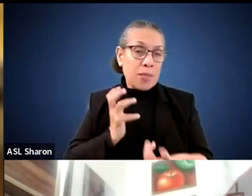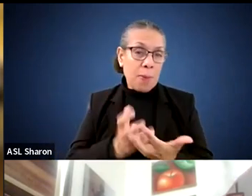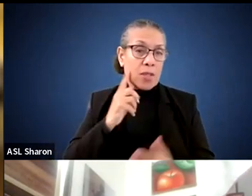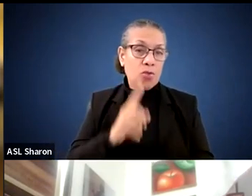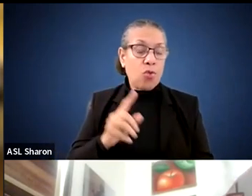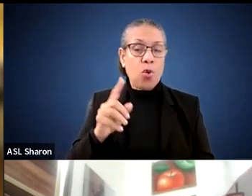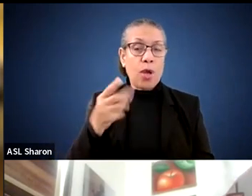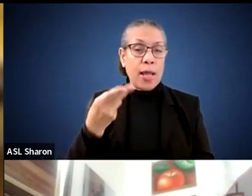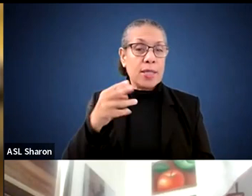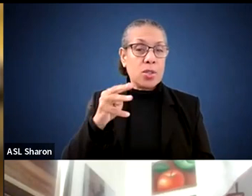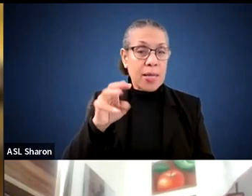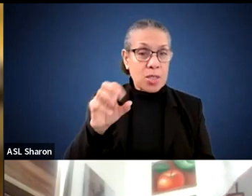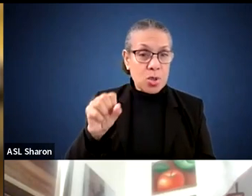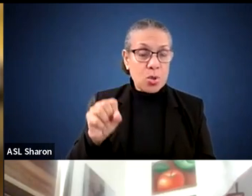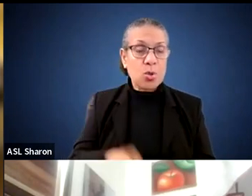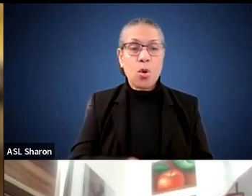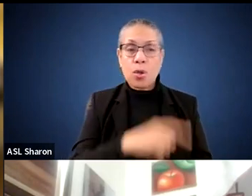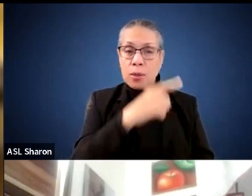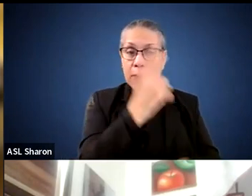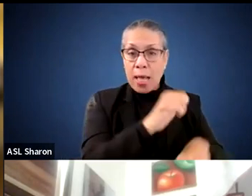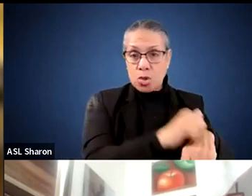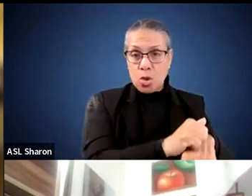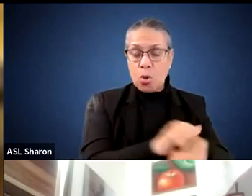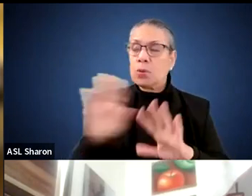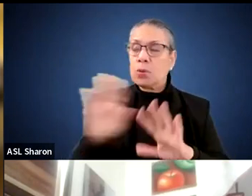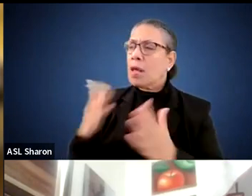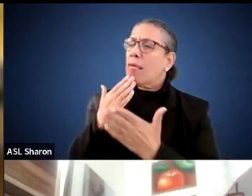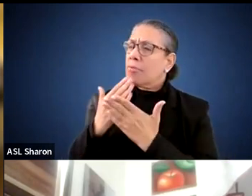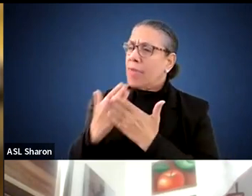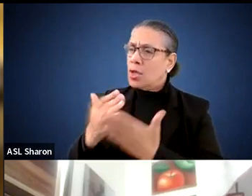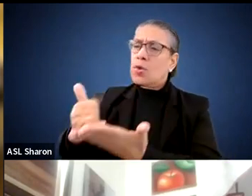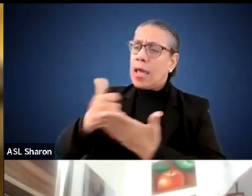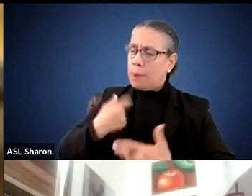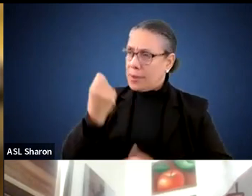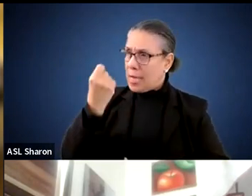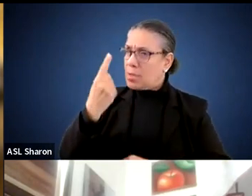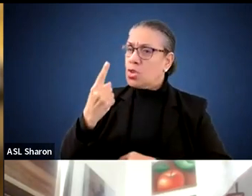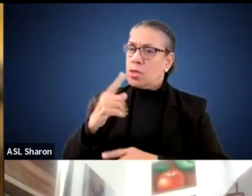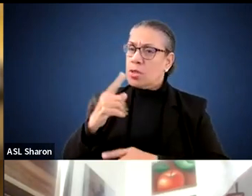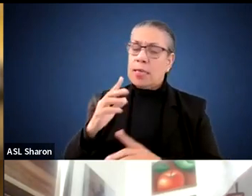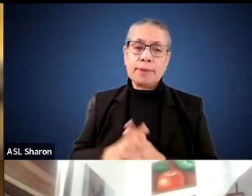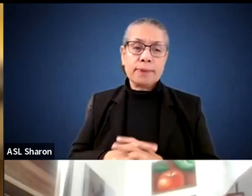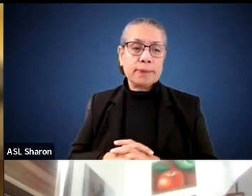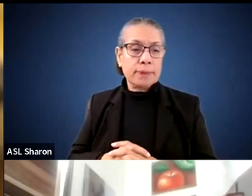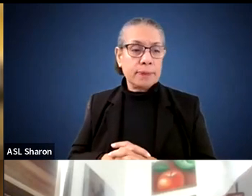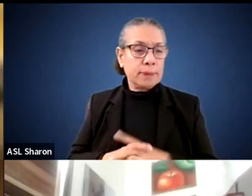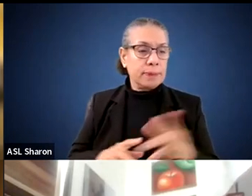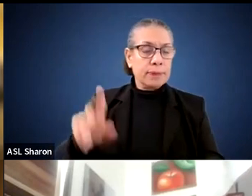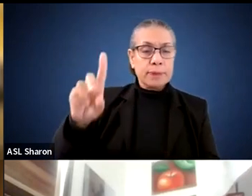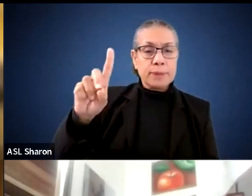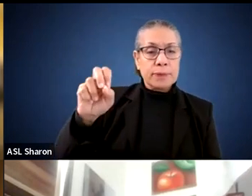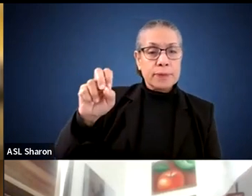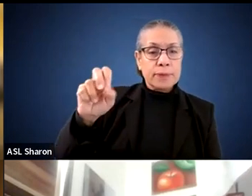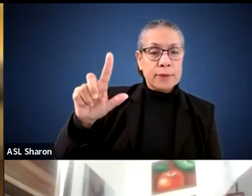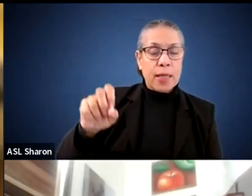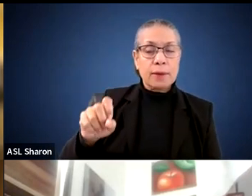Thank you. That's really helpful to hear that distinction. I appreciate that. Thank you. I just wanted to jump in, um,